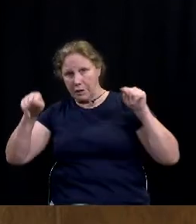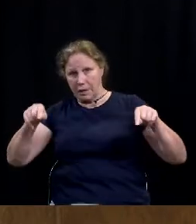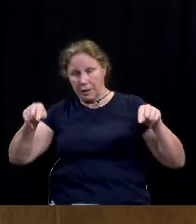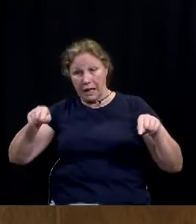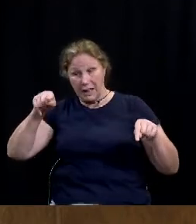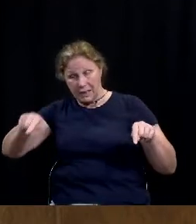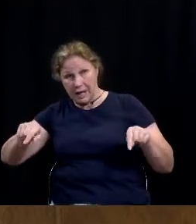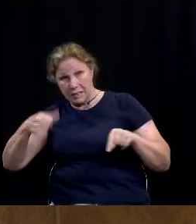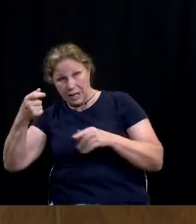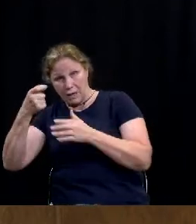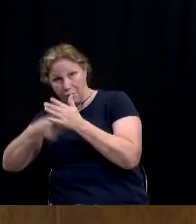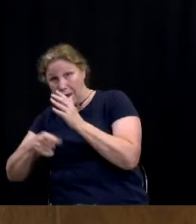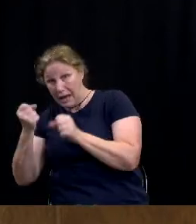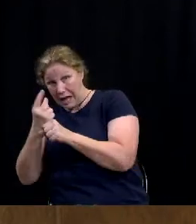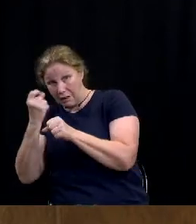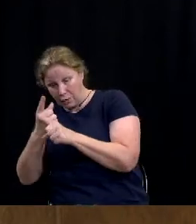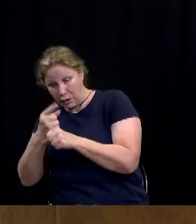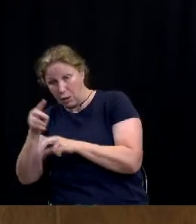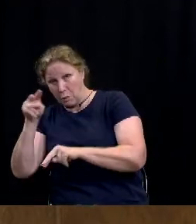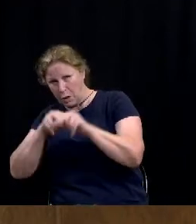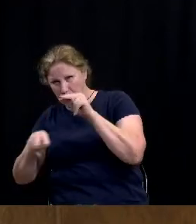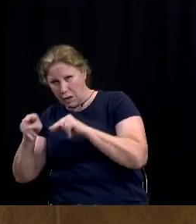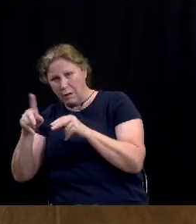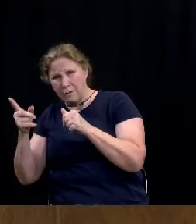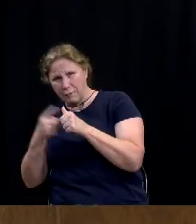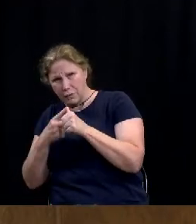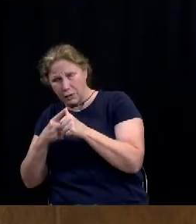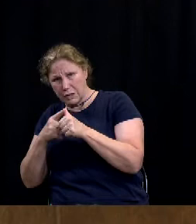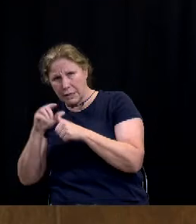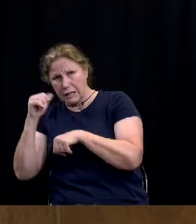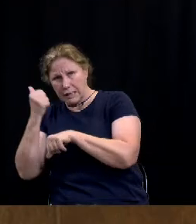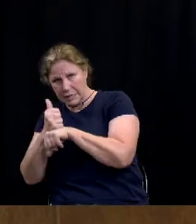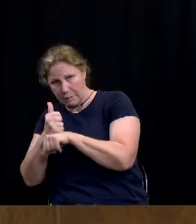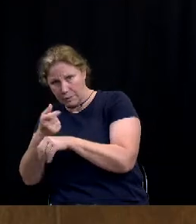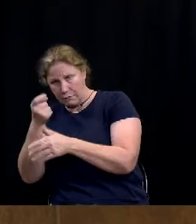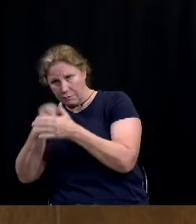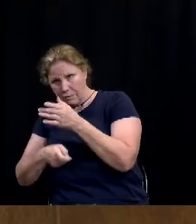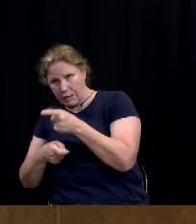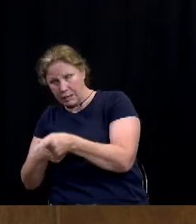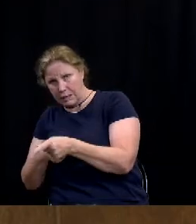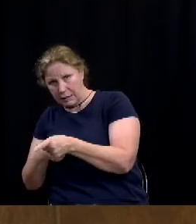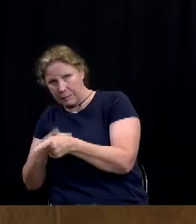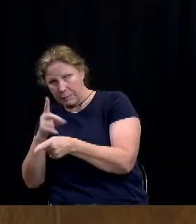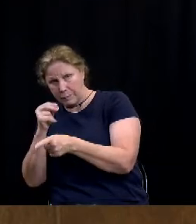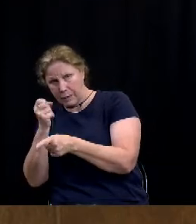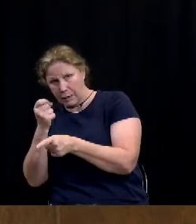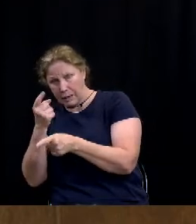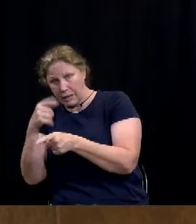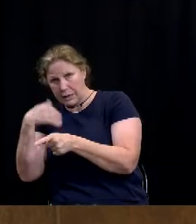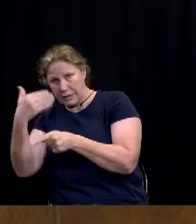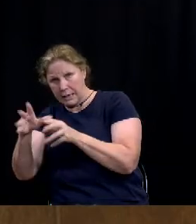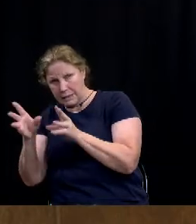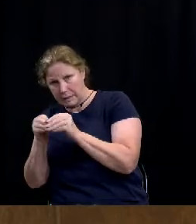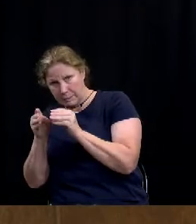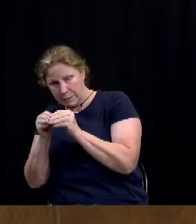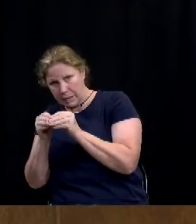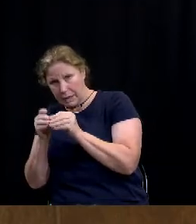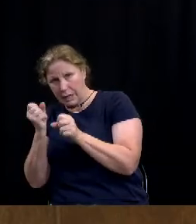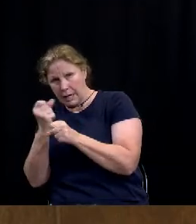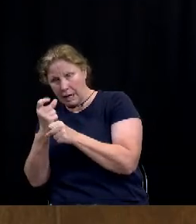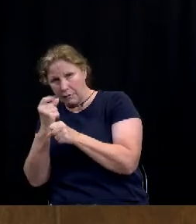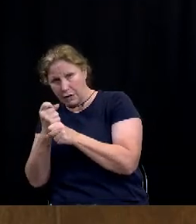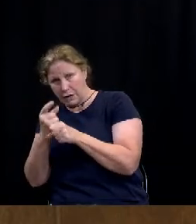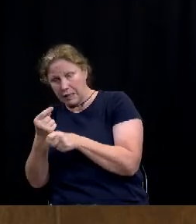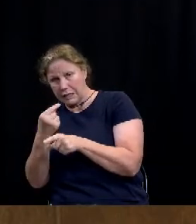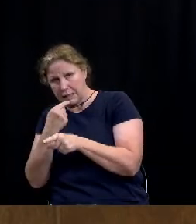We look at it every year when we establish it. First of all, we establish the initial fees, which we'll try to do next meeting. And then every year we look at it and